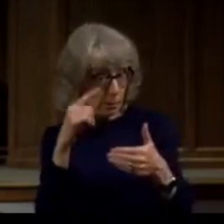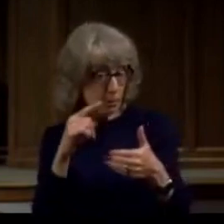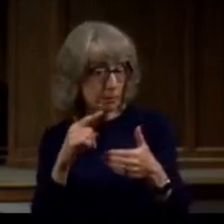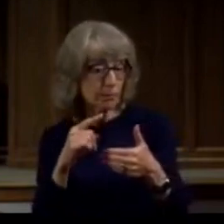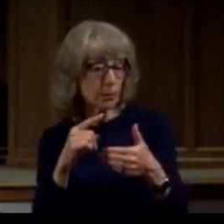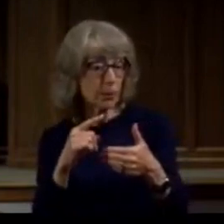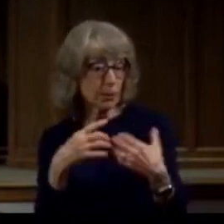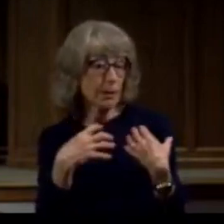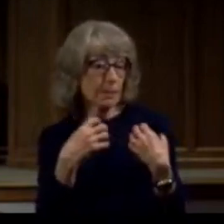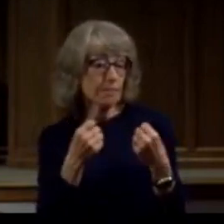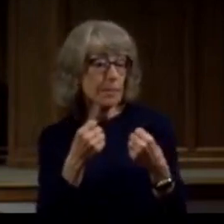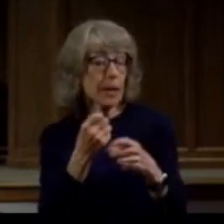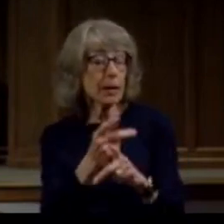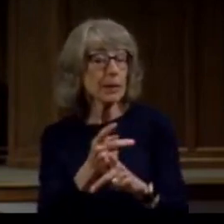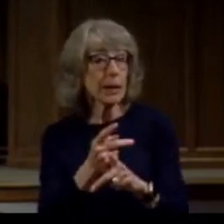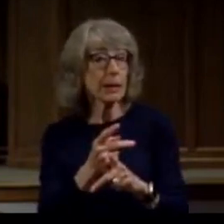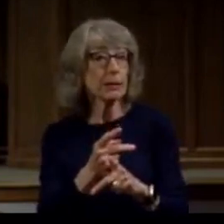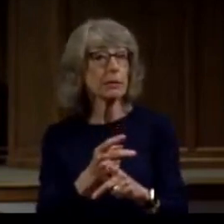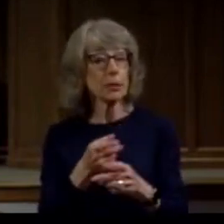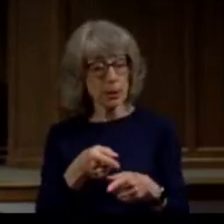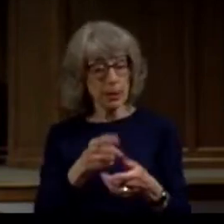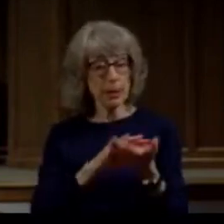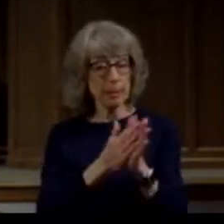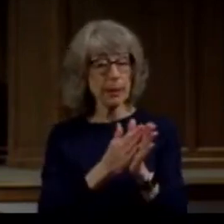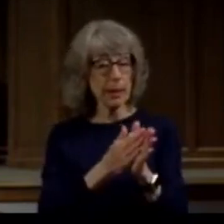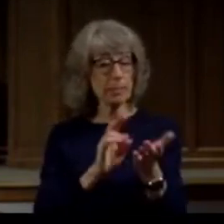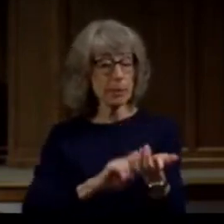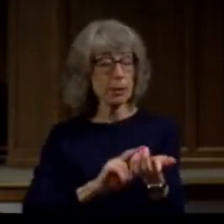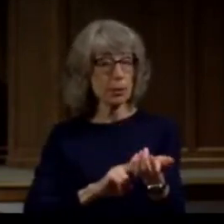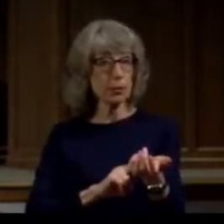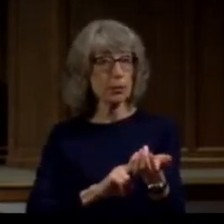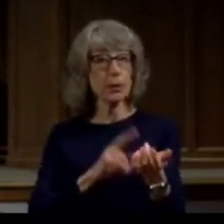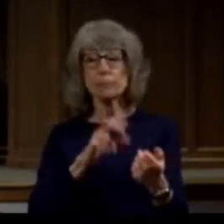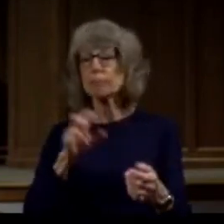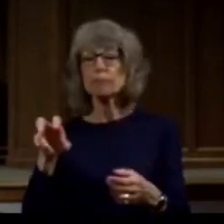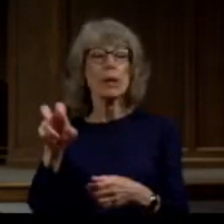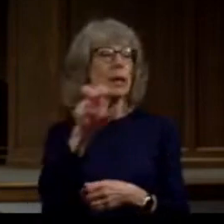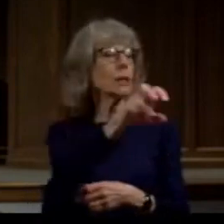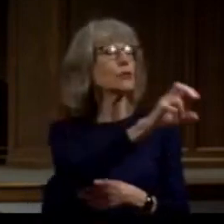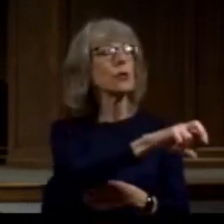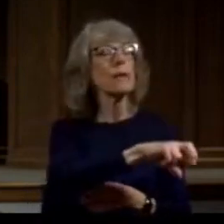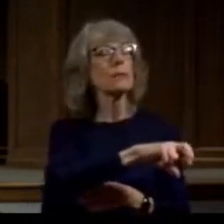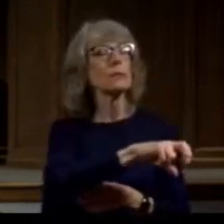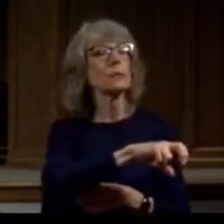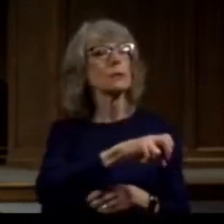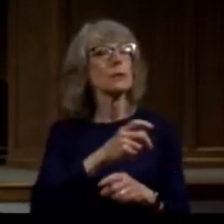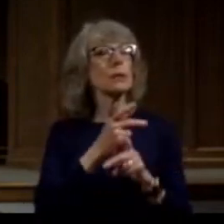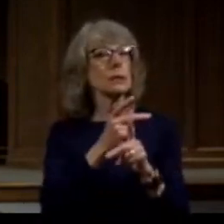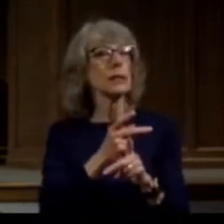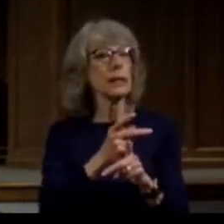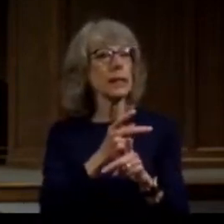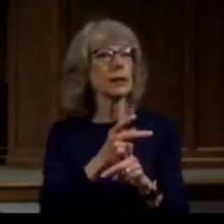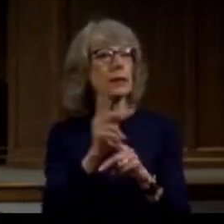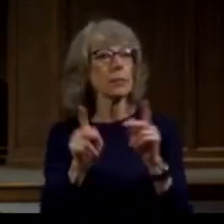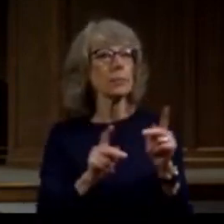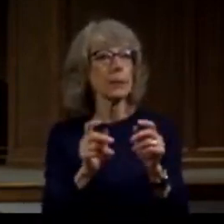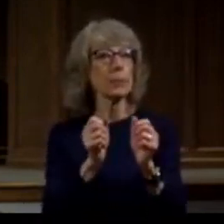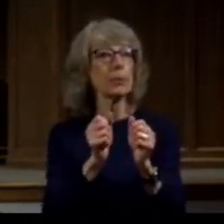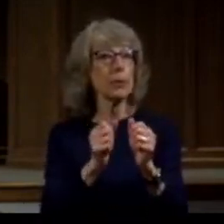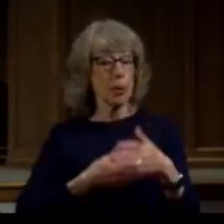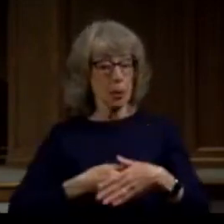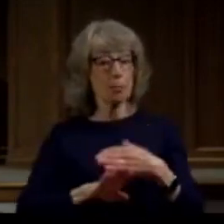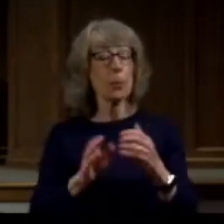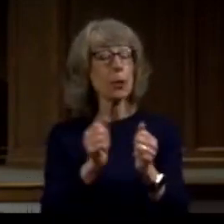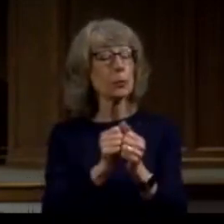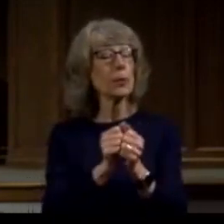loves to do is to go around the world and provide that type of care to rebuild people's cleft lip and palate as part of